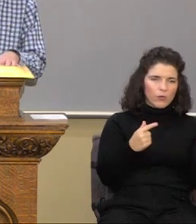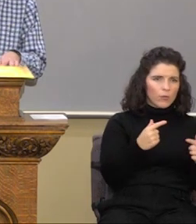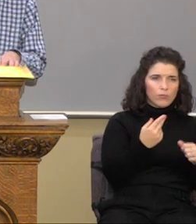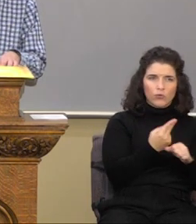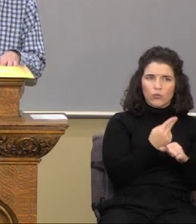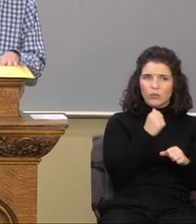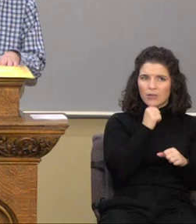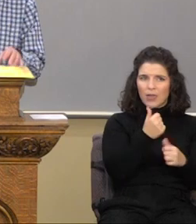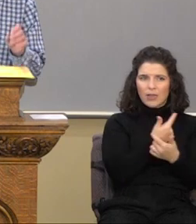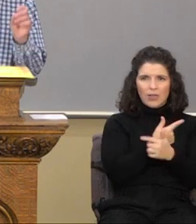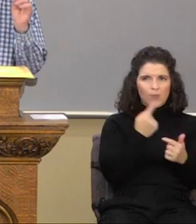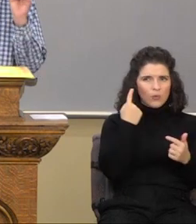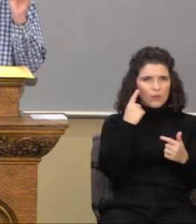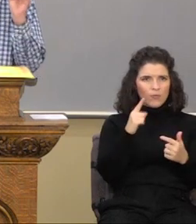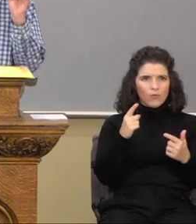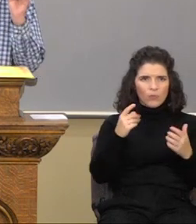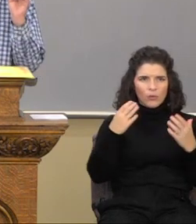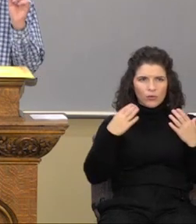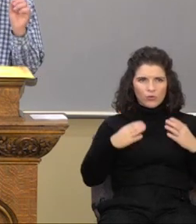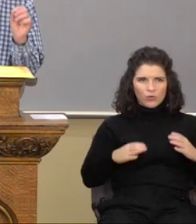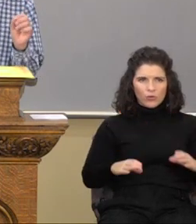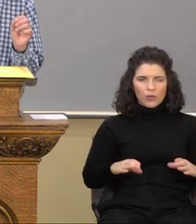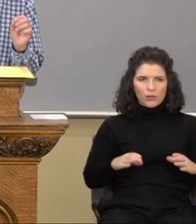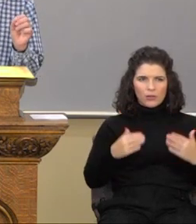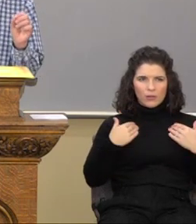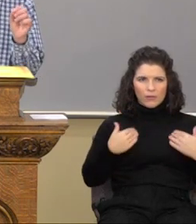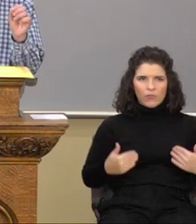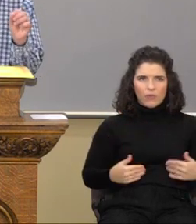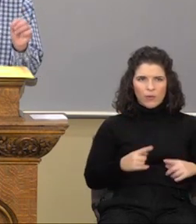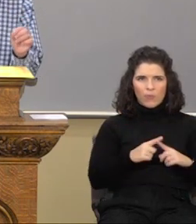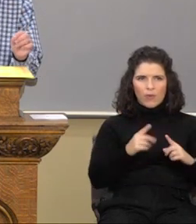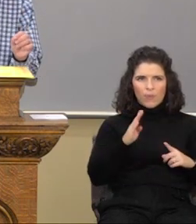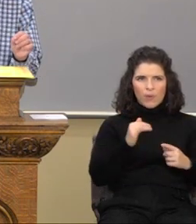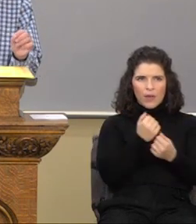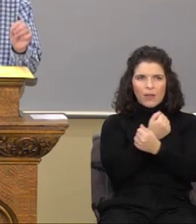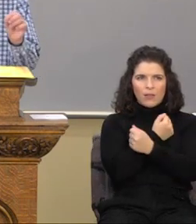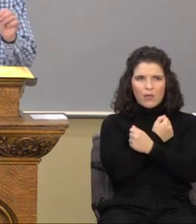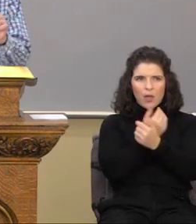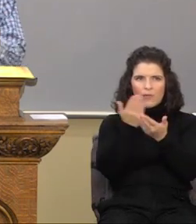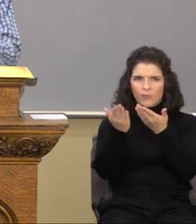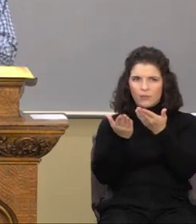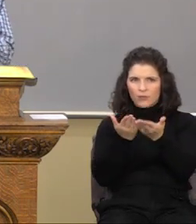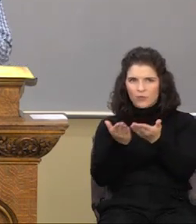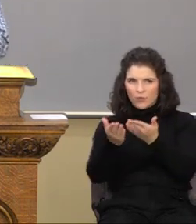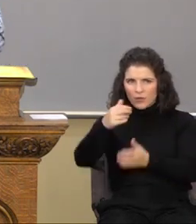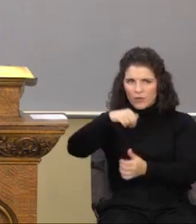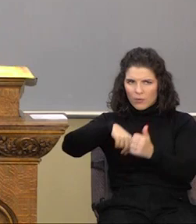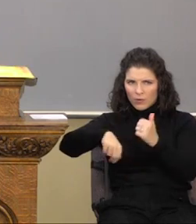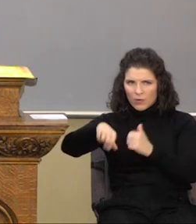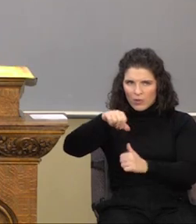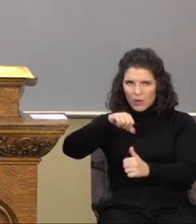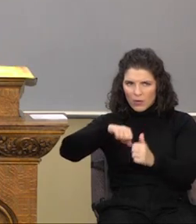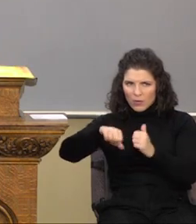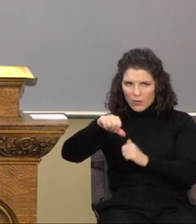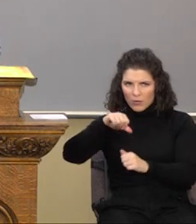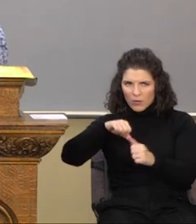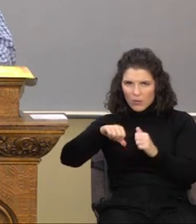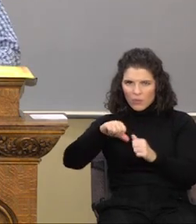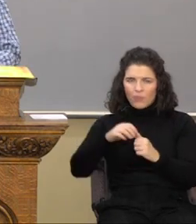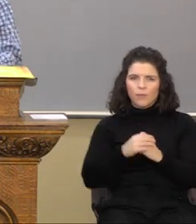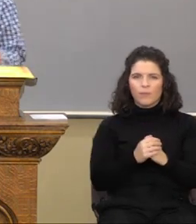for an occasion to the flesh. Here we go. But by love, serve one another.